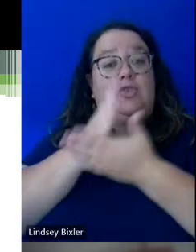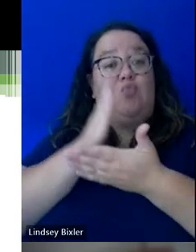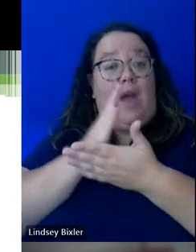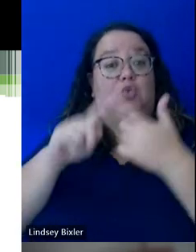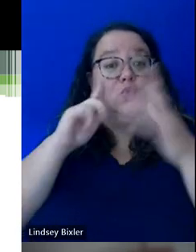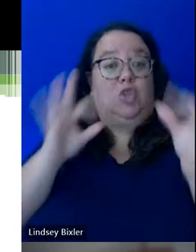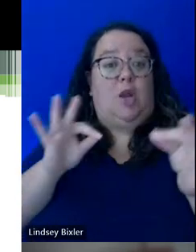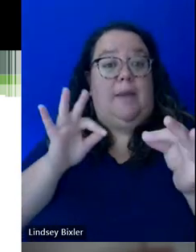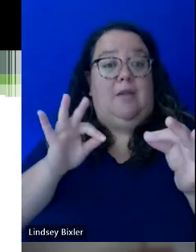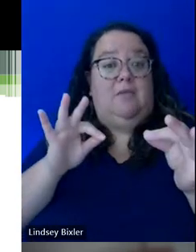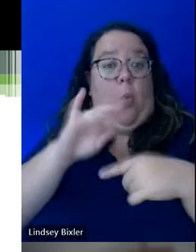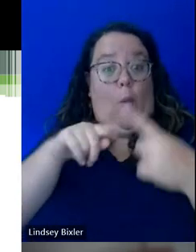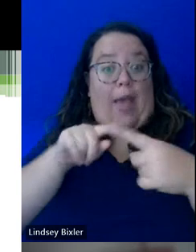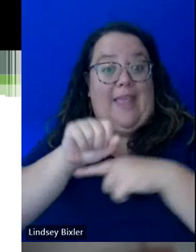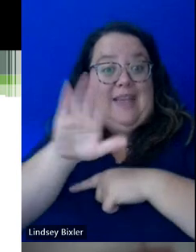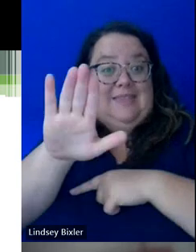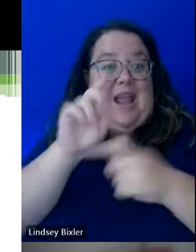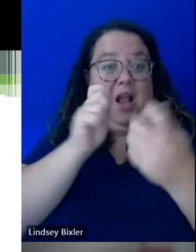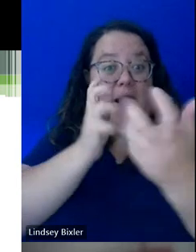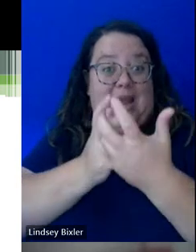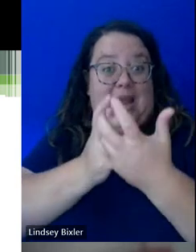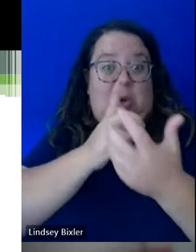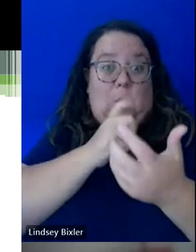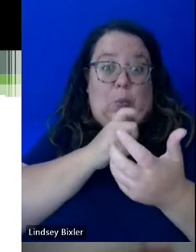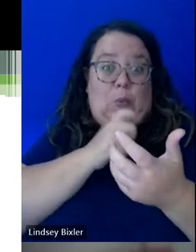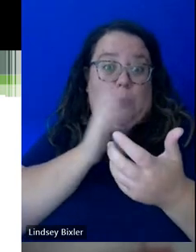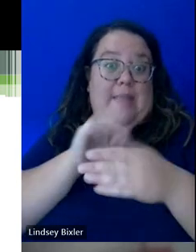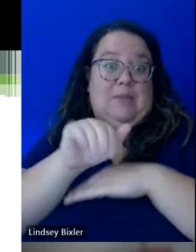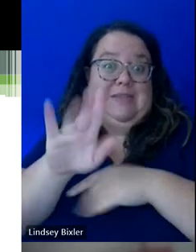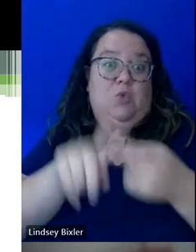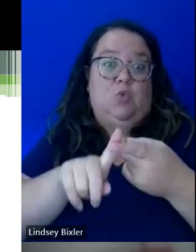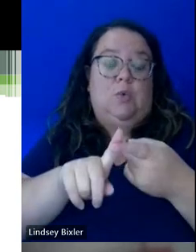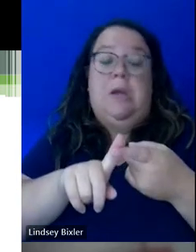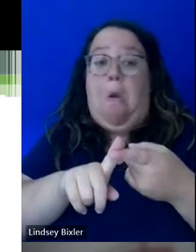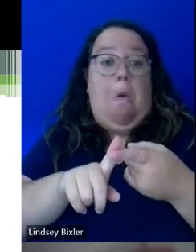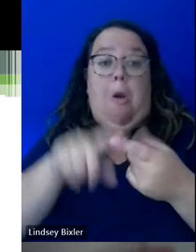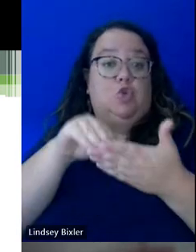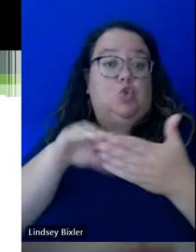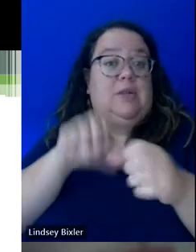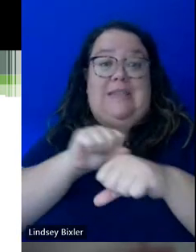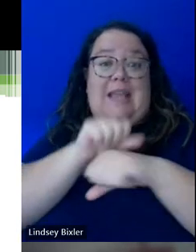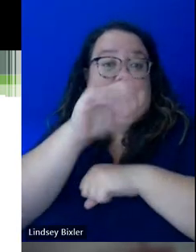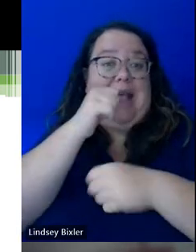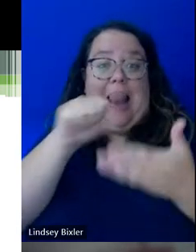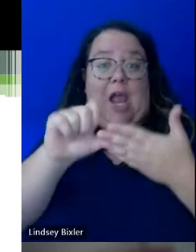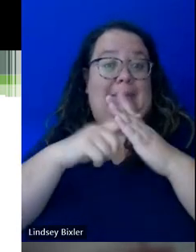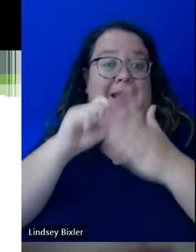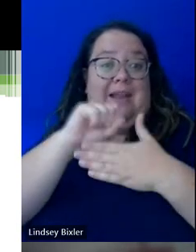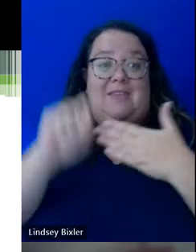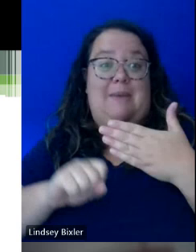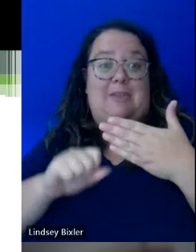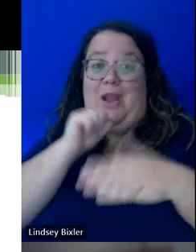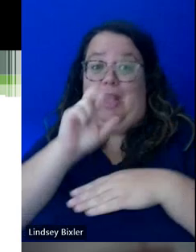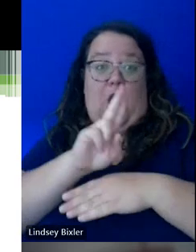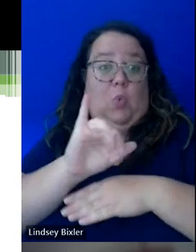It's, it's not a bad thing for students to send their accommodation letters at the beginning of the semester, and not use them.